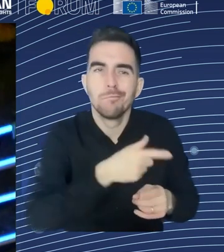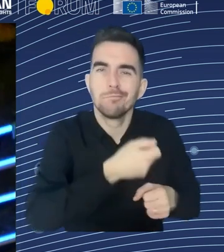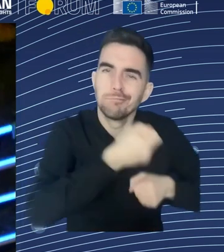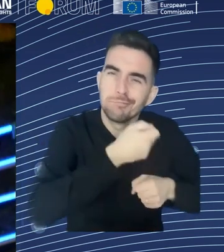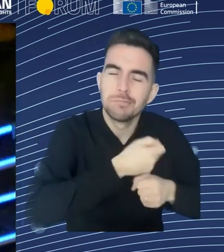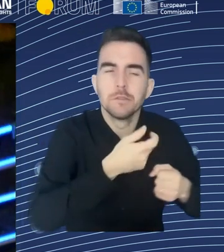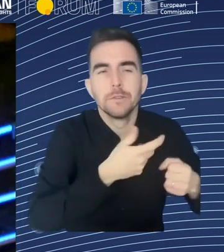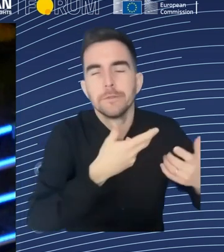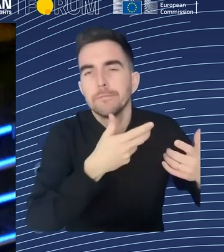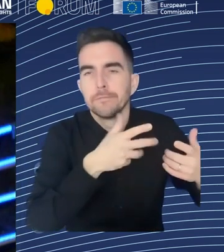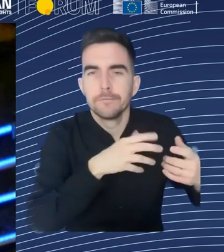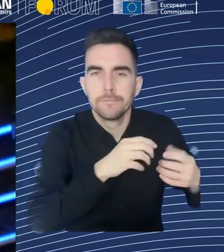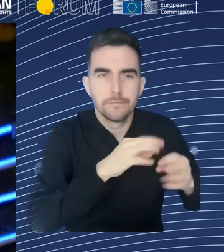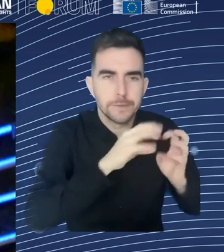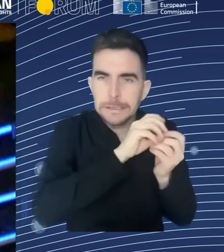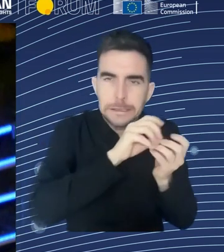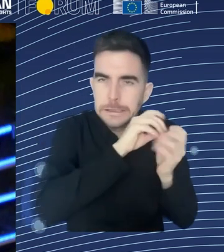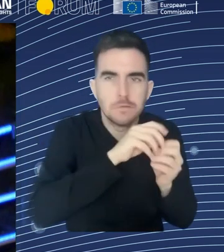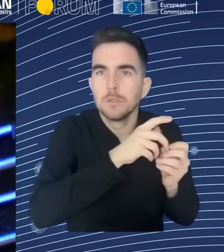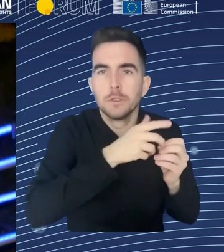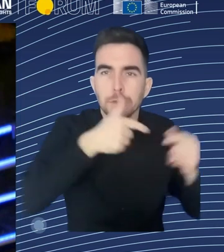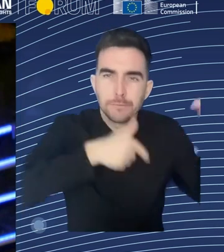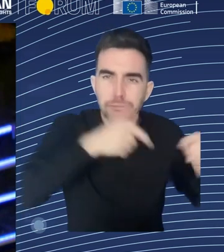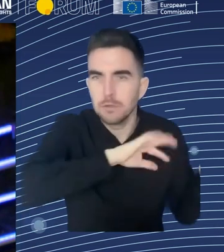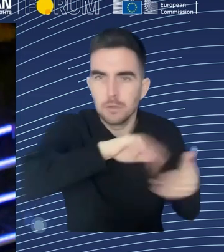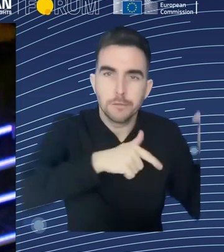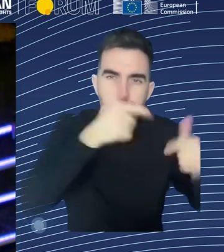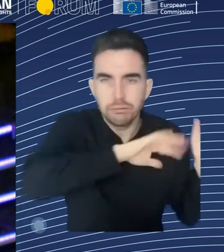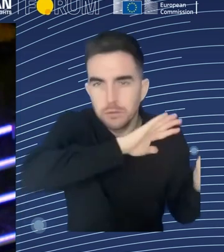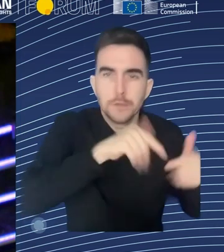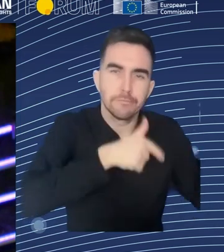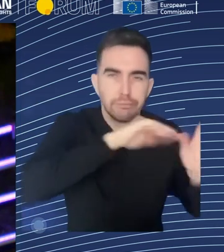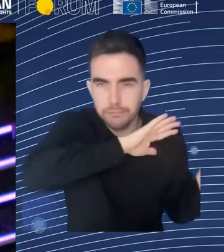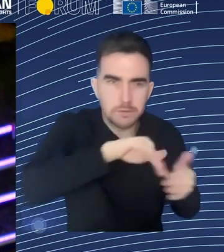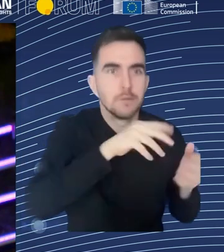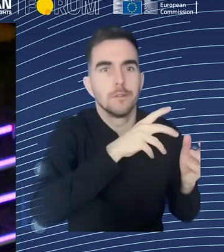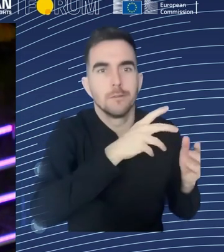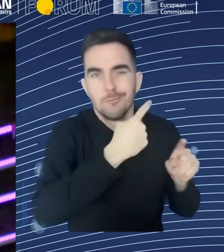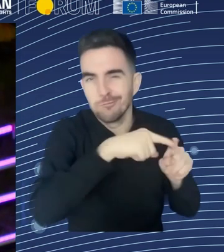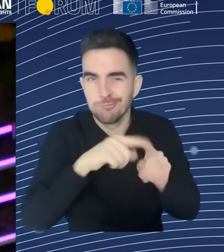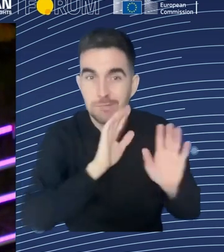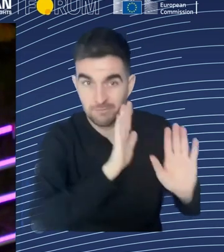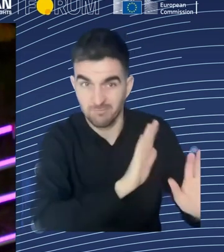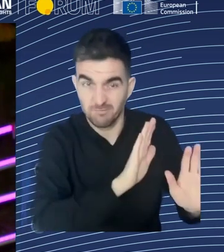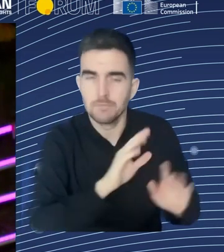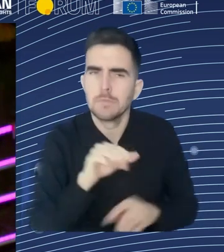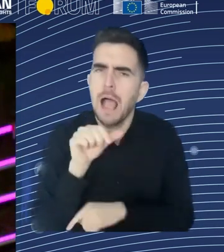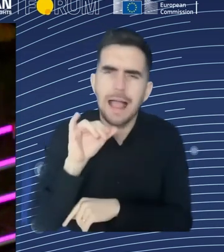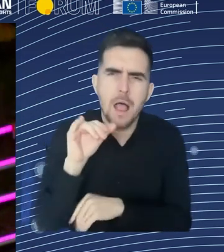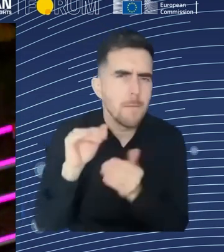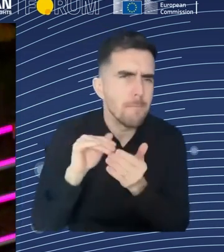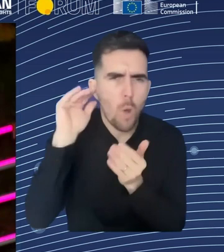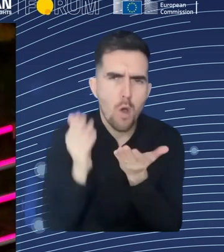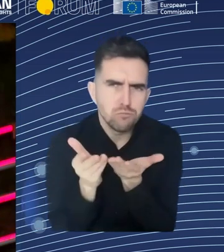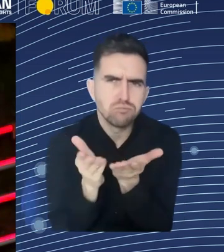is that they've also asked in these surveys, they've also asked why firms adopt AI. And